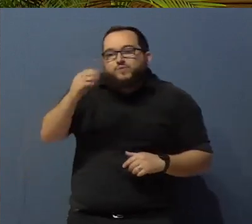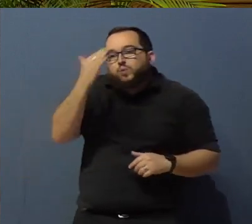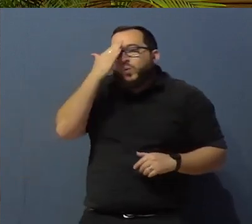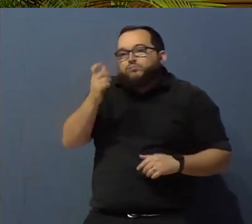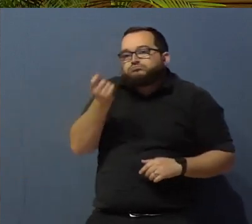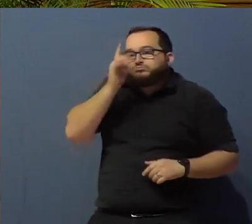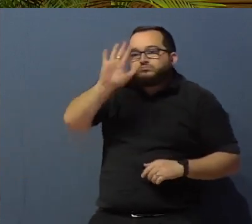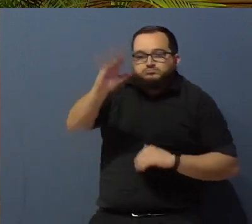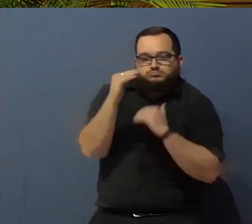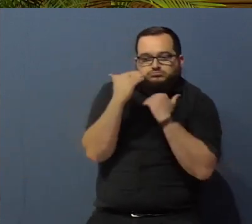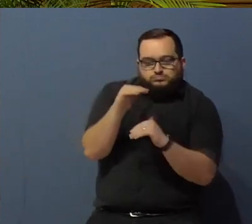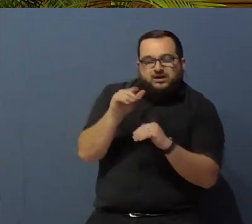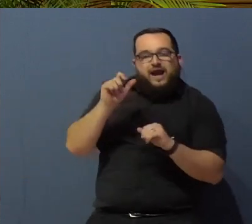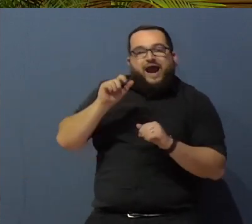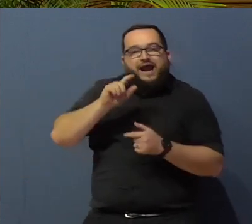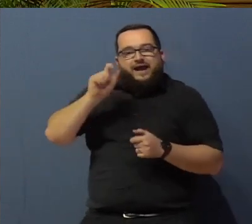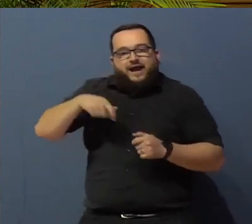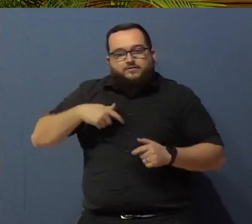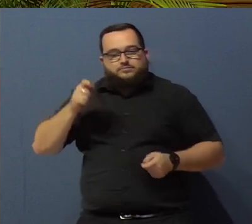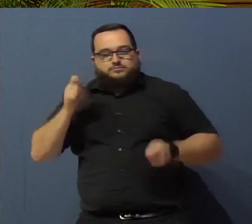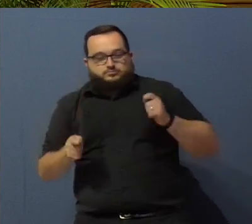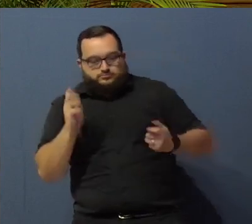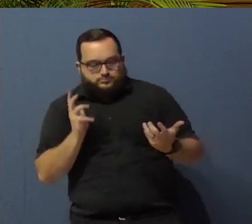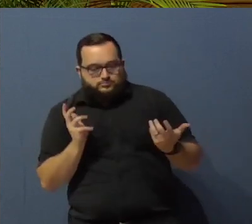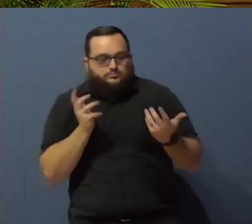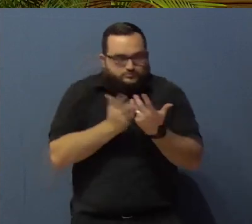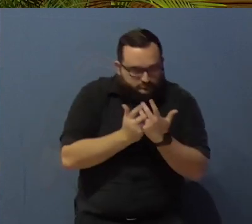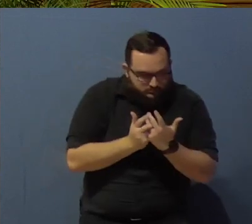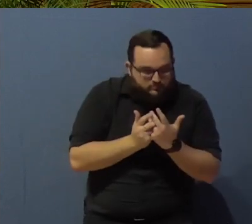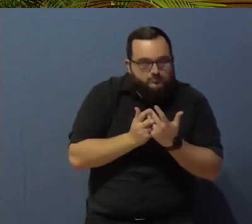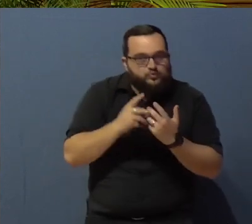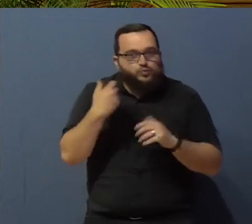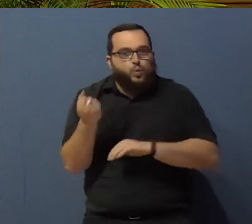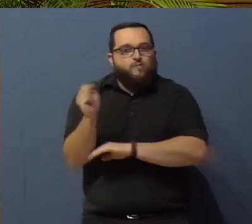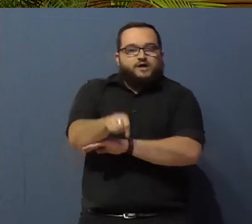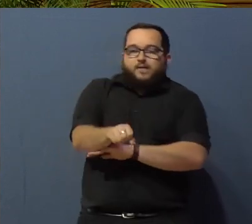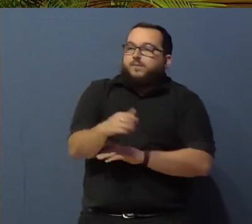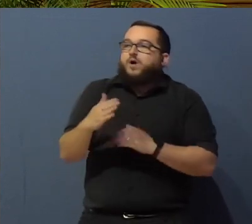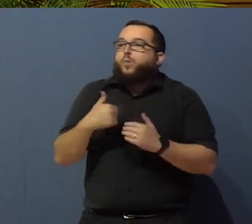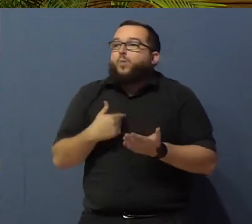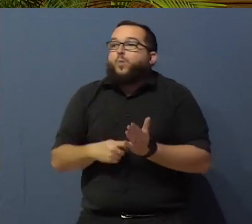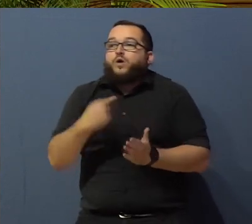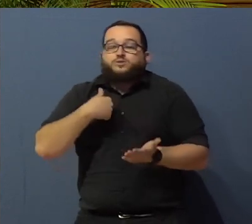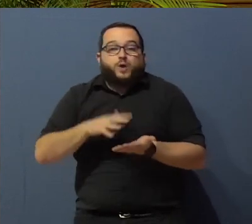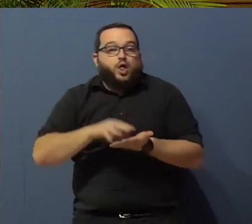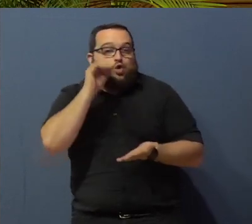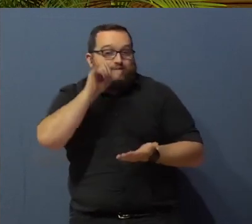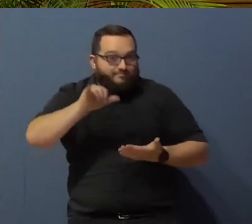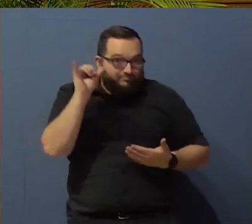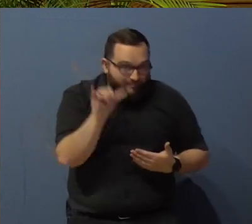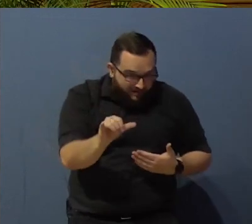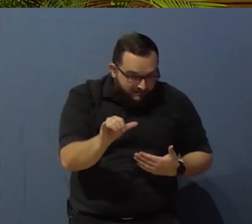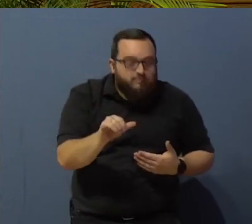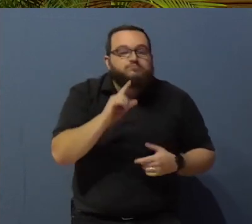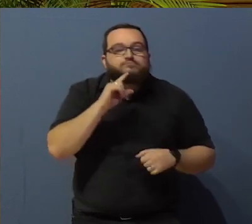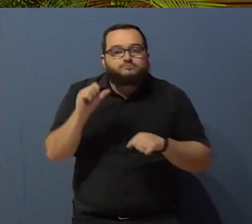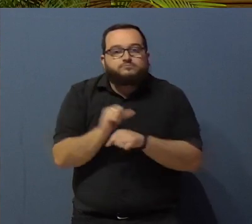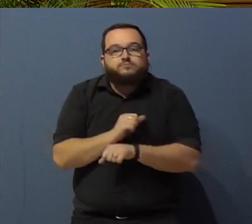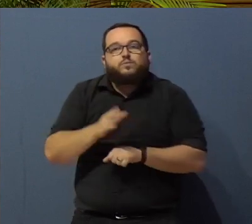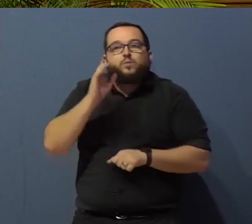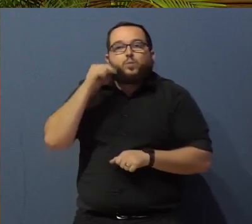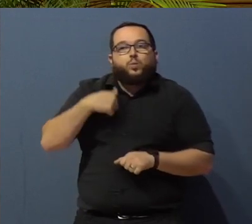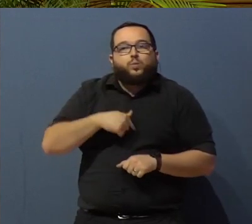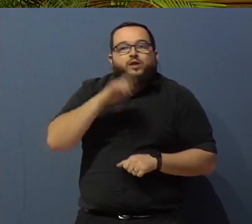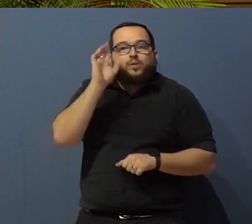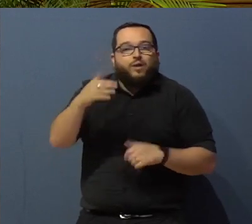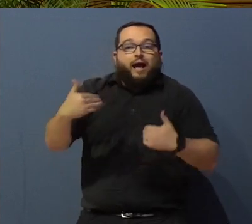and they need to adapt using their strengths to overcome. And when we learn to do that, we're going to be gainfully